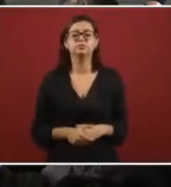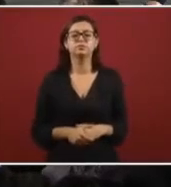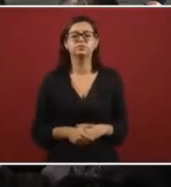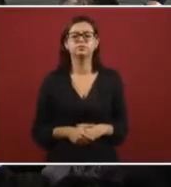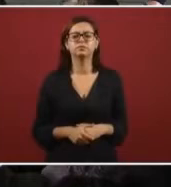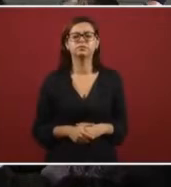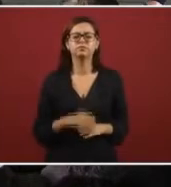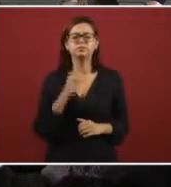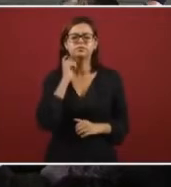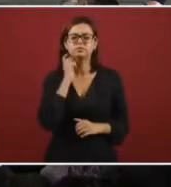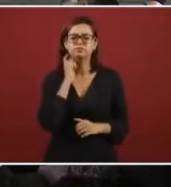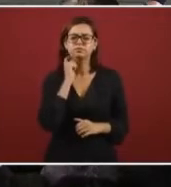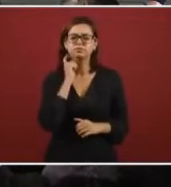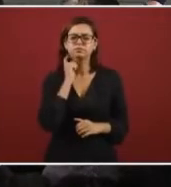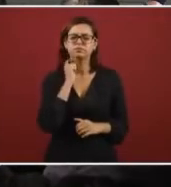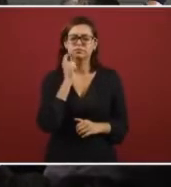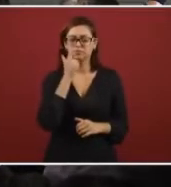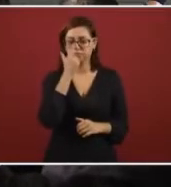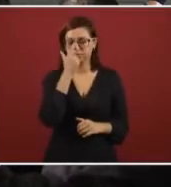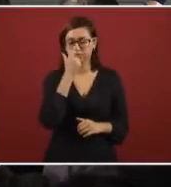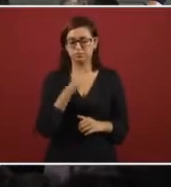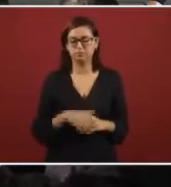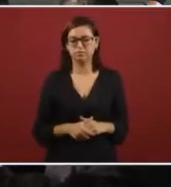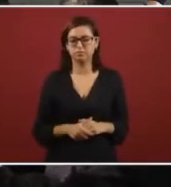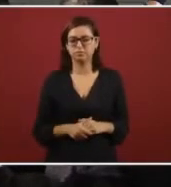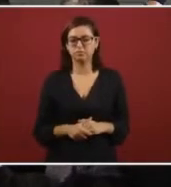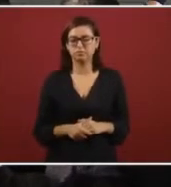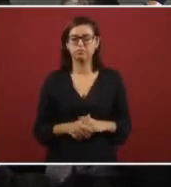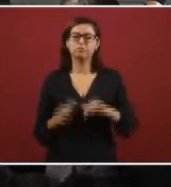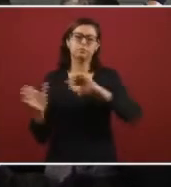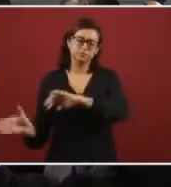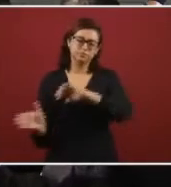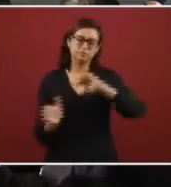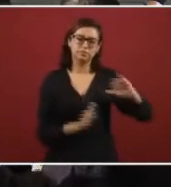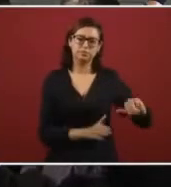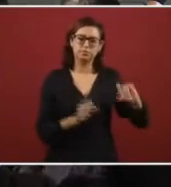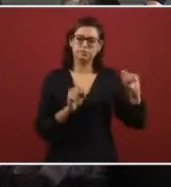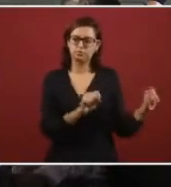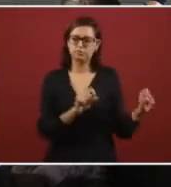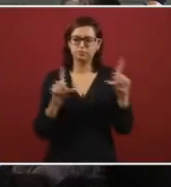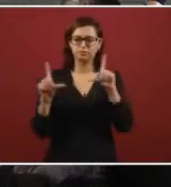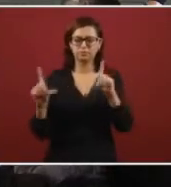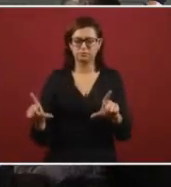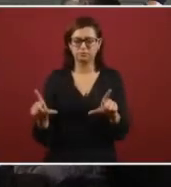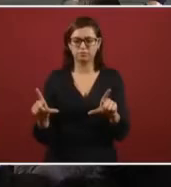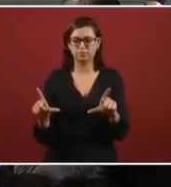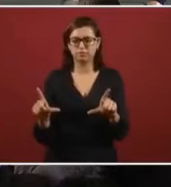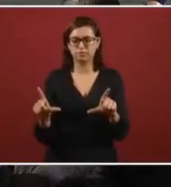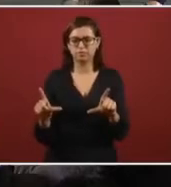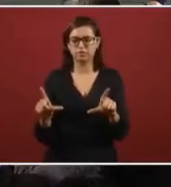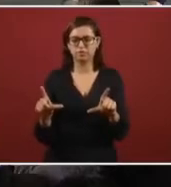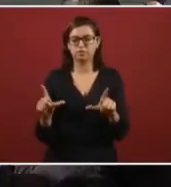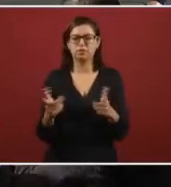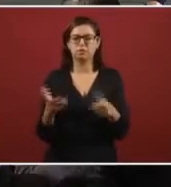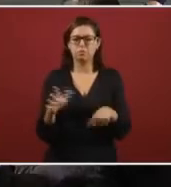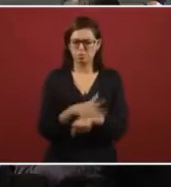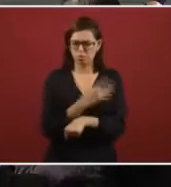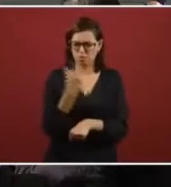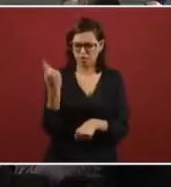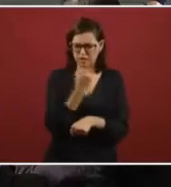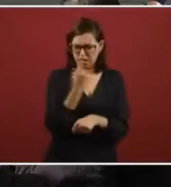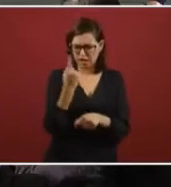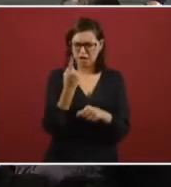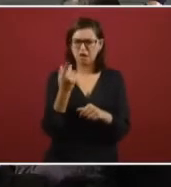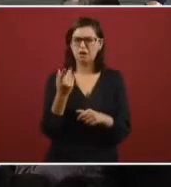and so the next one now here I'm going to refer to what I was telling you um regarding the deferment of